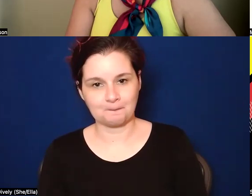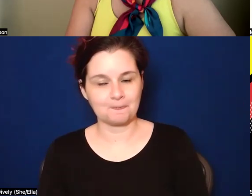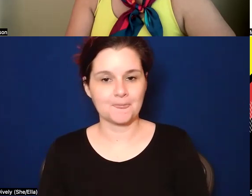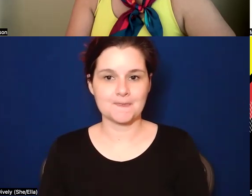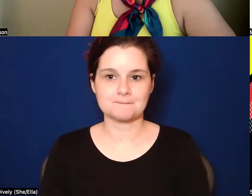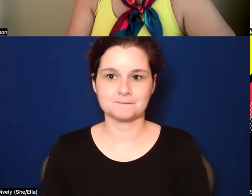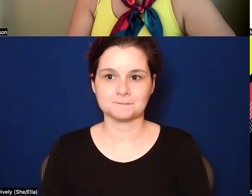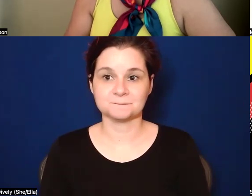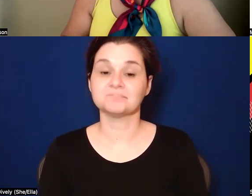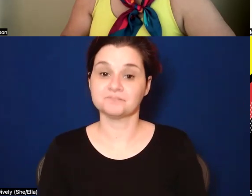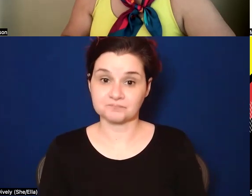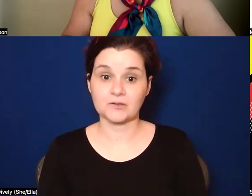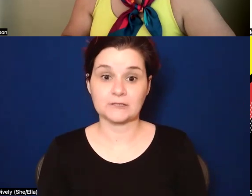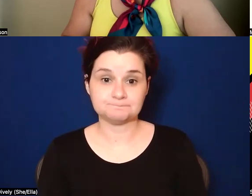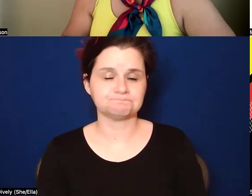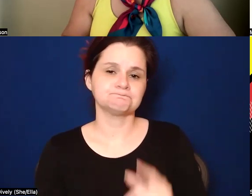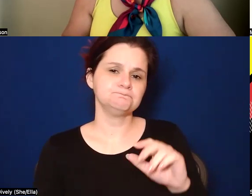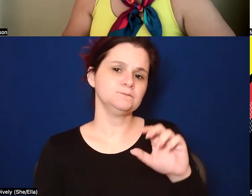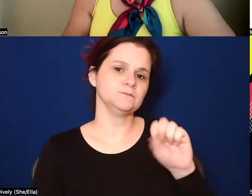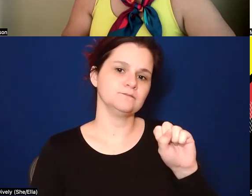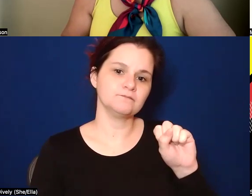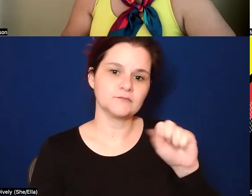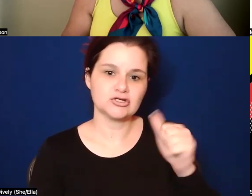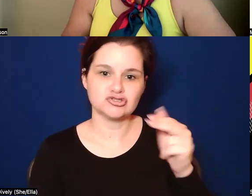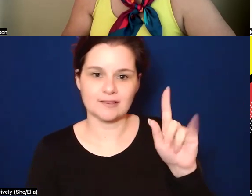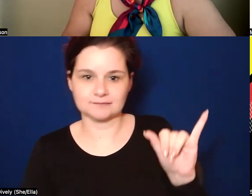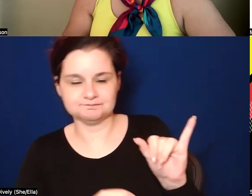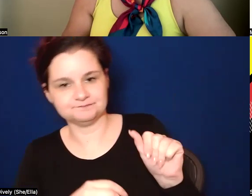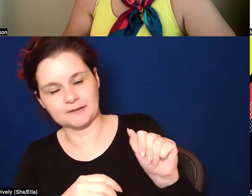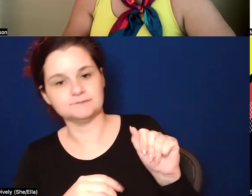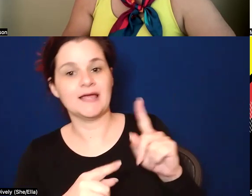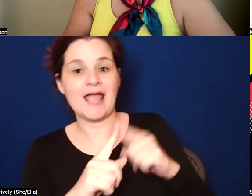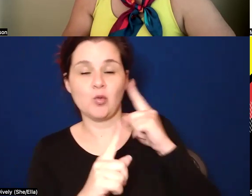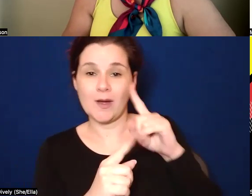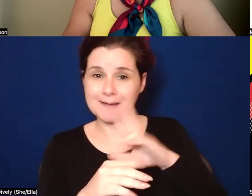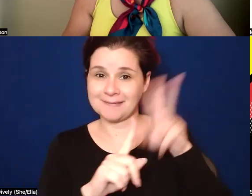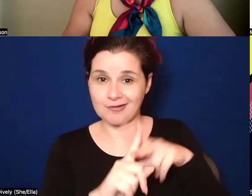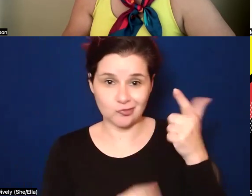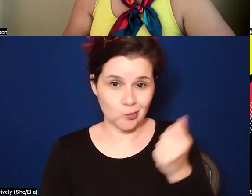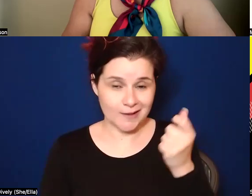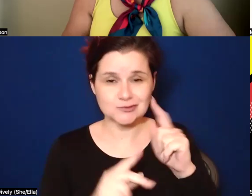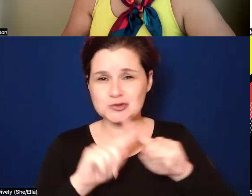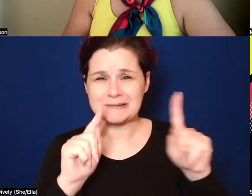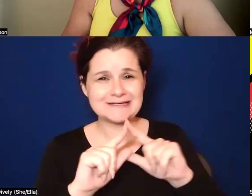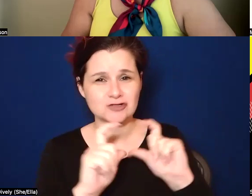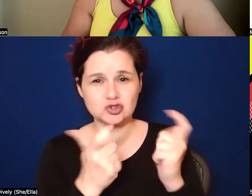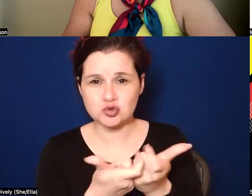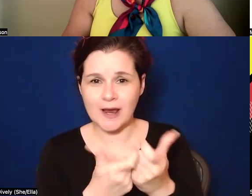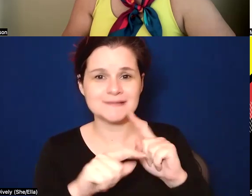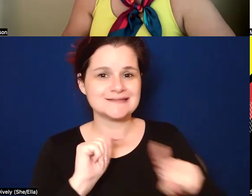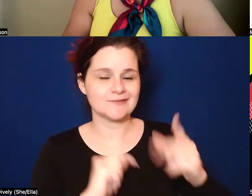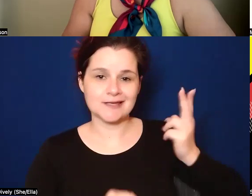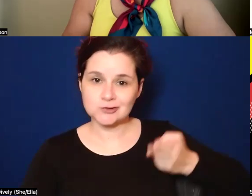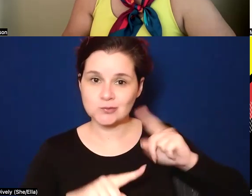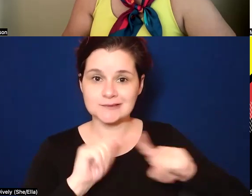And then really being authentic in community, you know, when, when applying for grants and, you know, there's so many different tribes, different histories, different